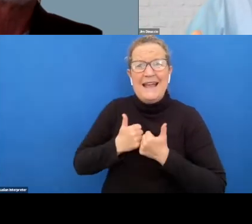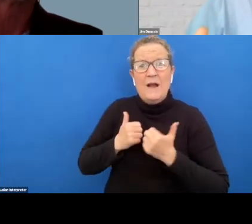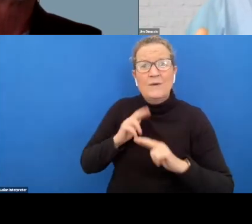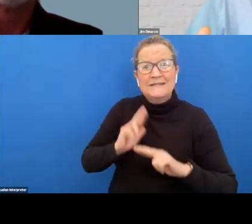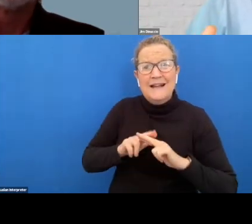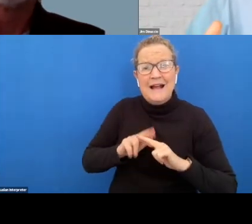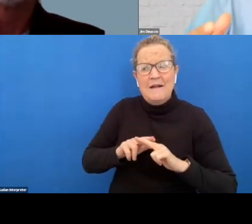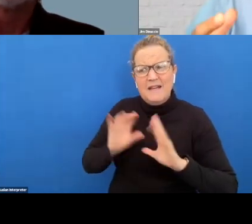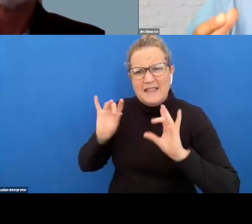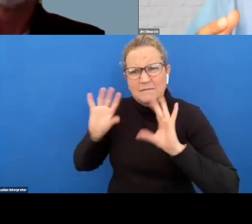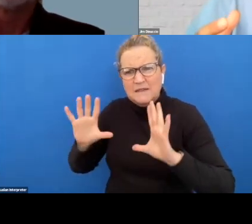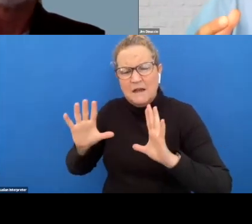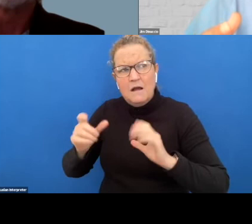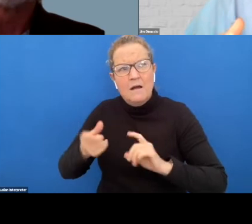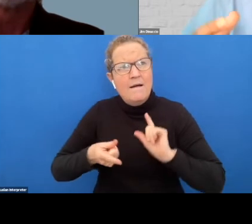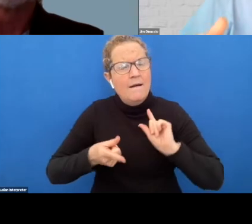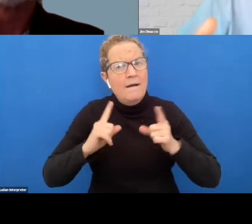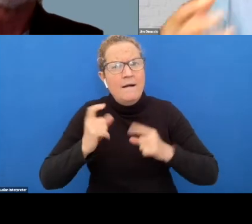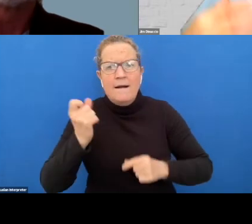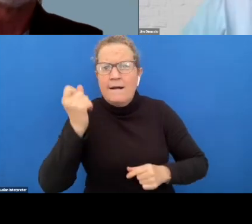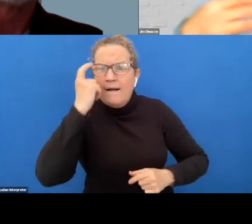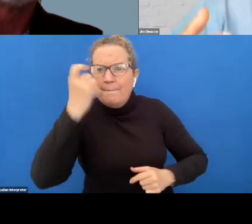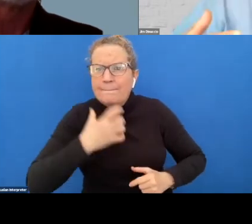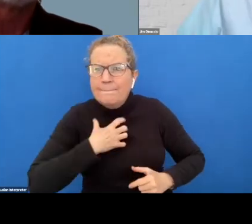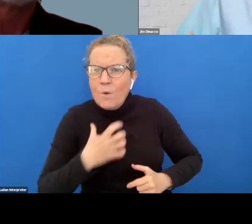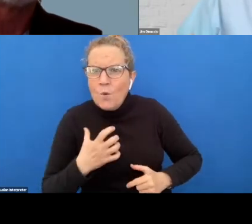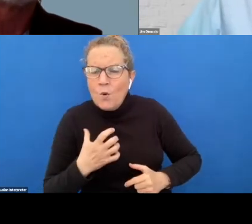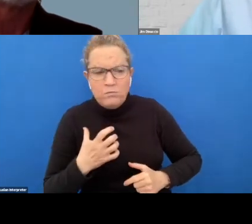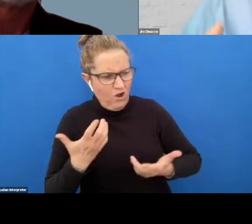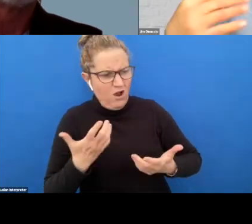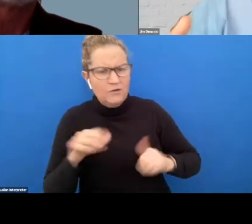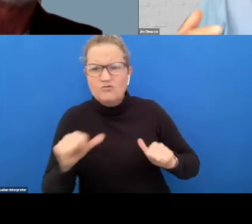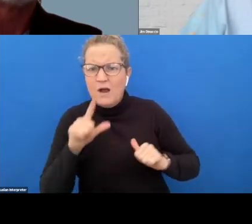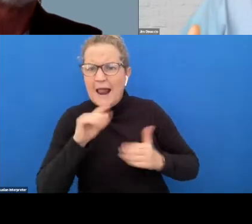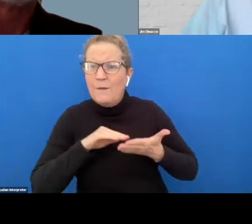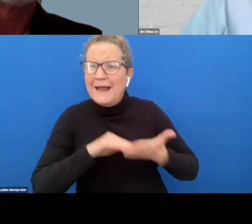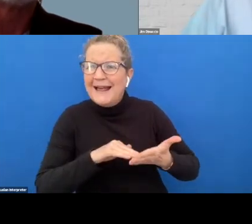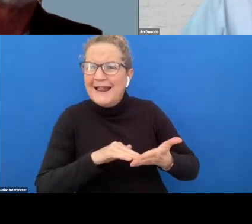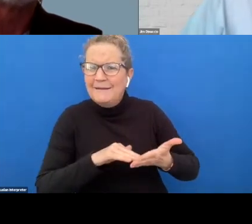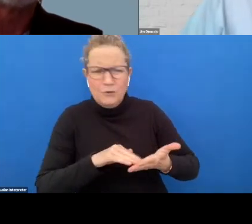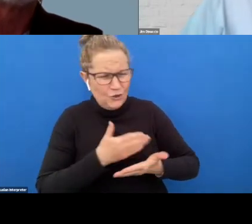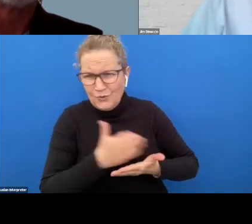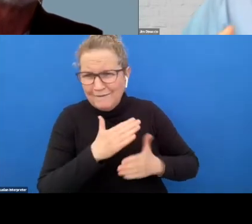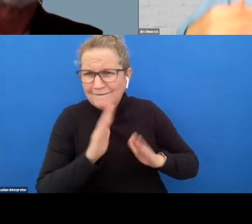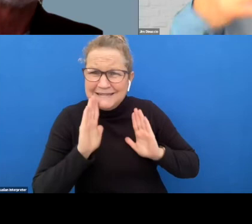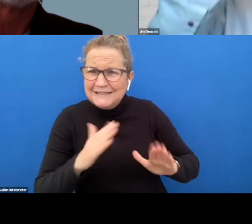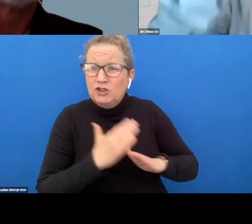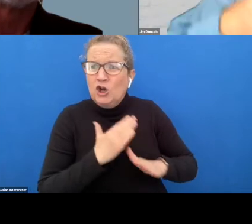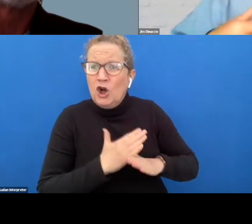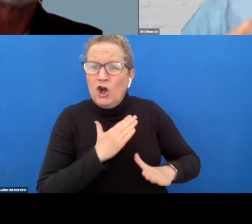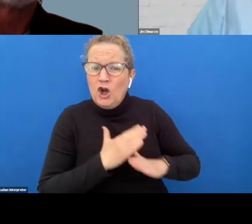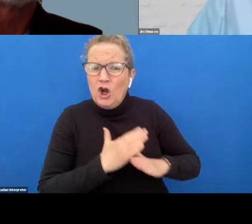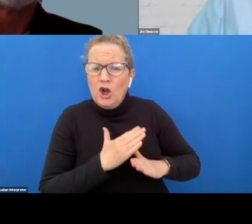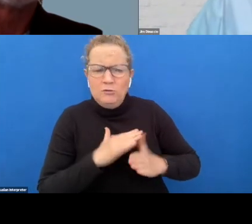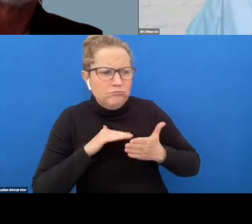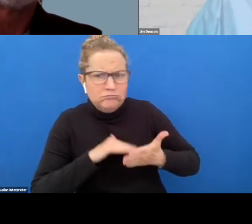understanding of okay how can we help you guys you guys do a fantastic job how can